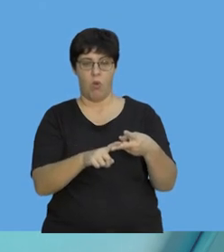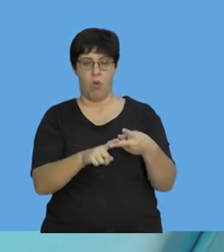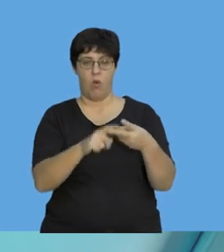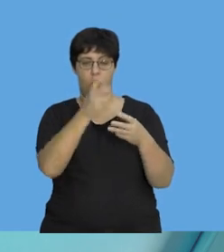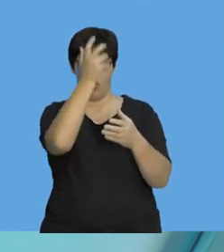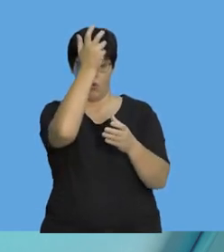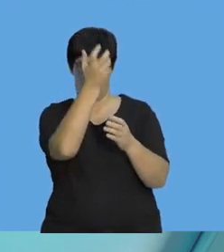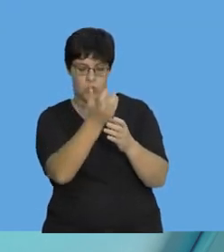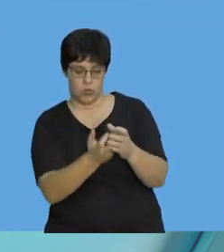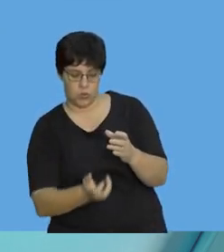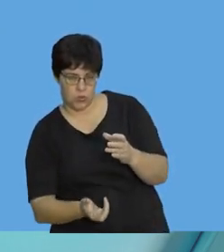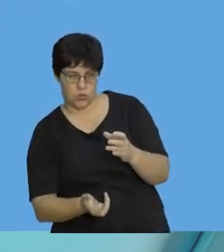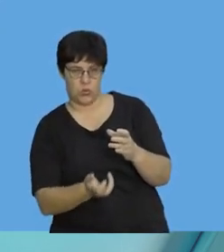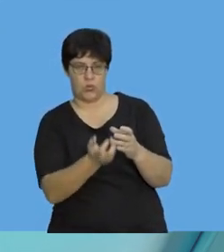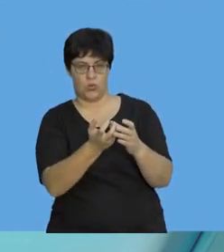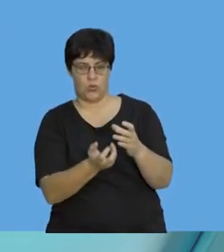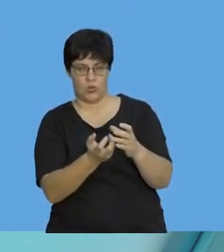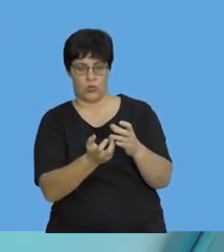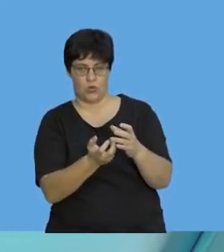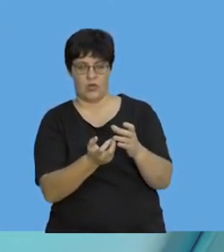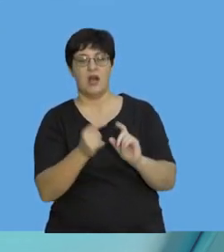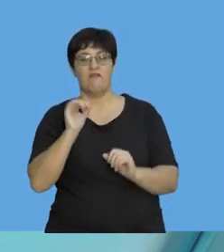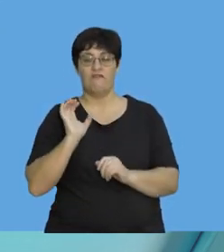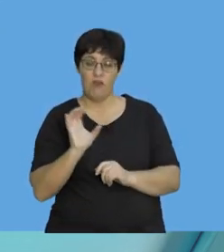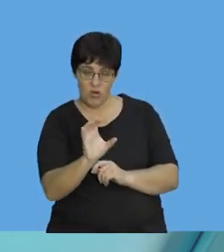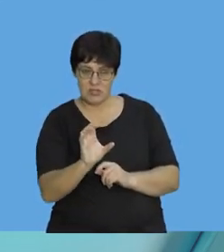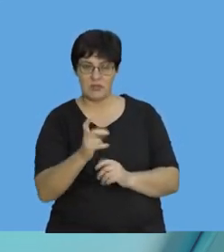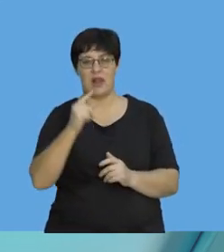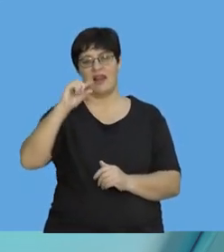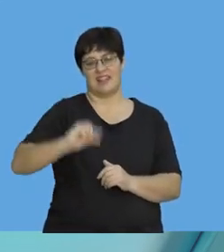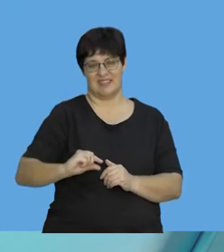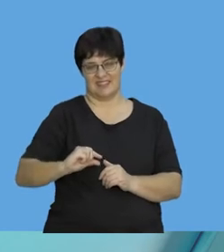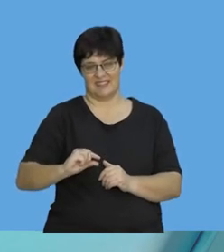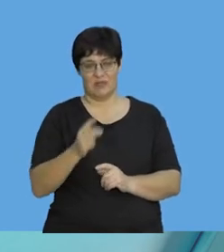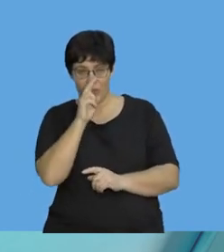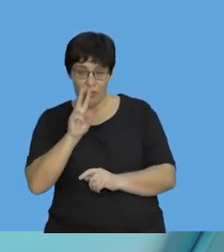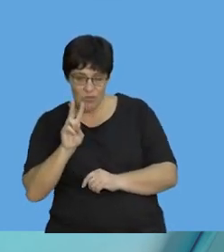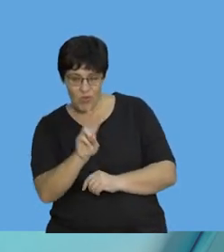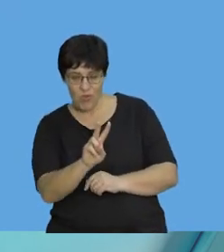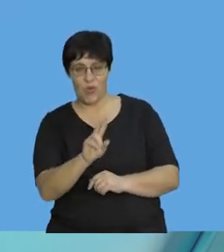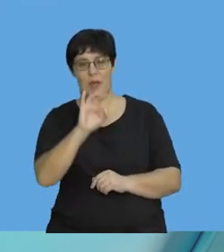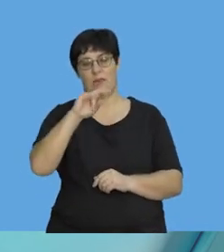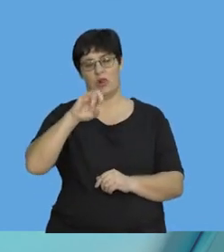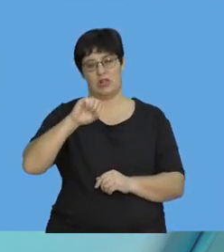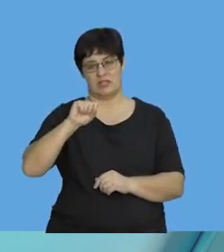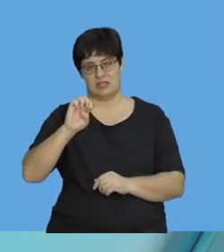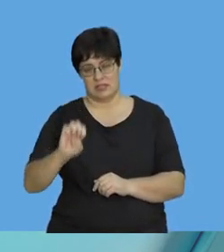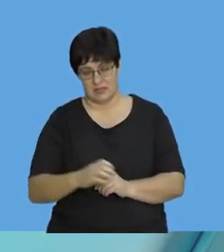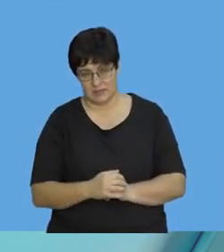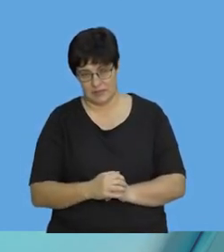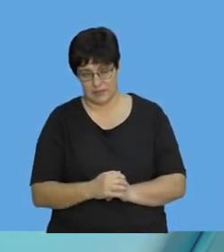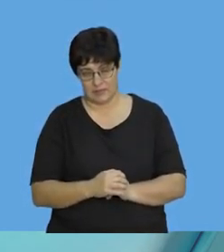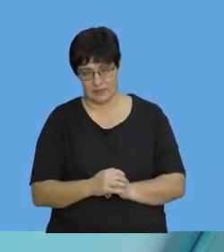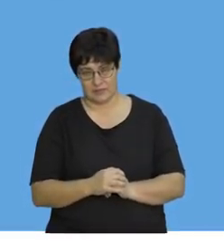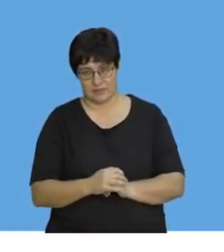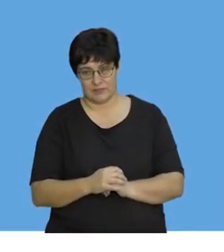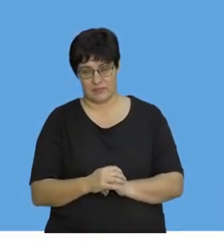take it to stop, the smaller the force it experiences. And that's what we're looking at with impulse. Okay.